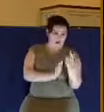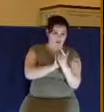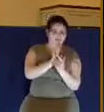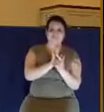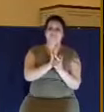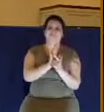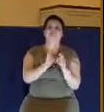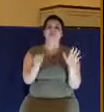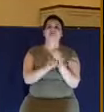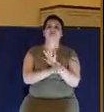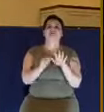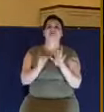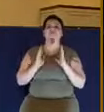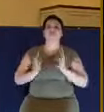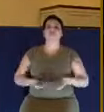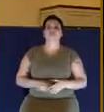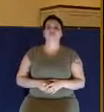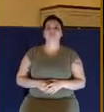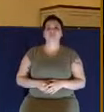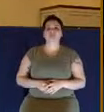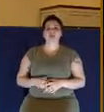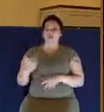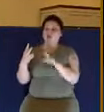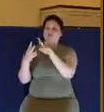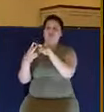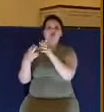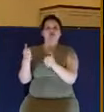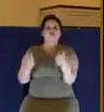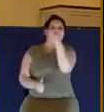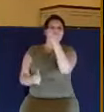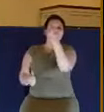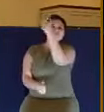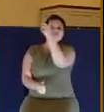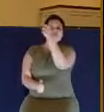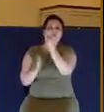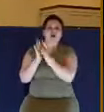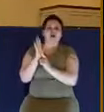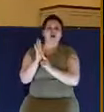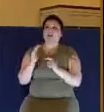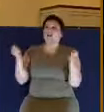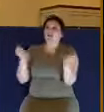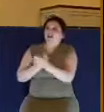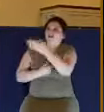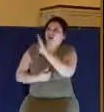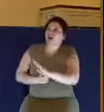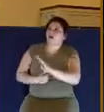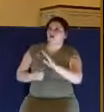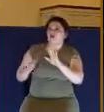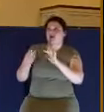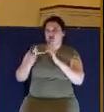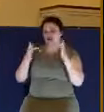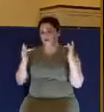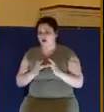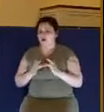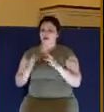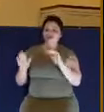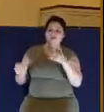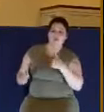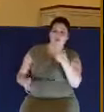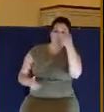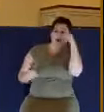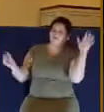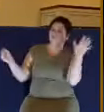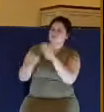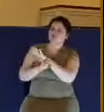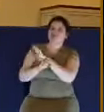That's the greatest, Jesus said, of the laws. The first and great commandment to love God with all your heart, all your soul, all your mind. And the